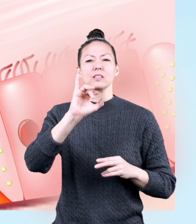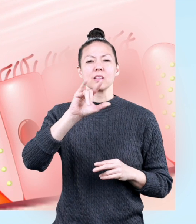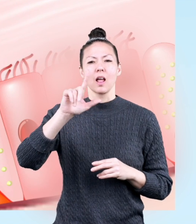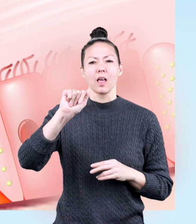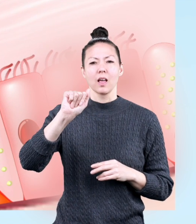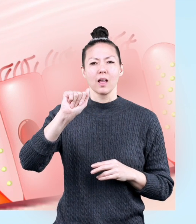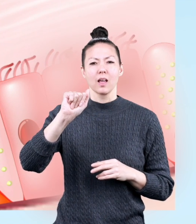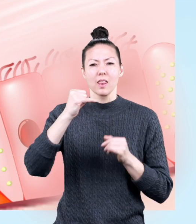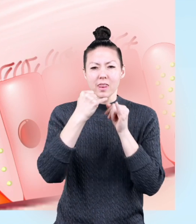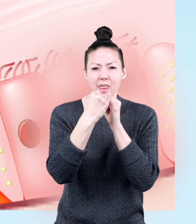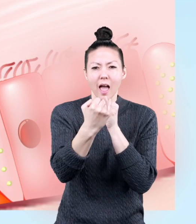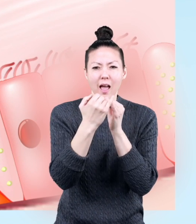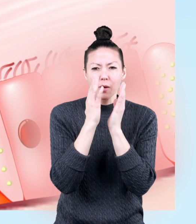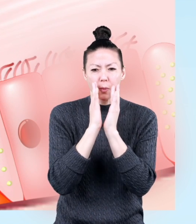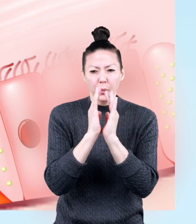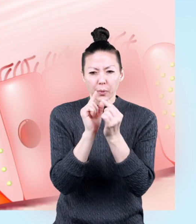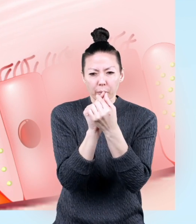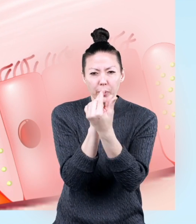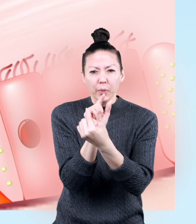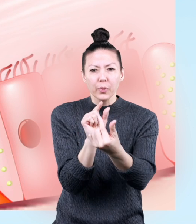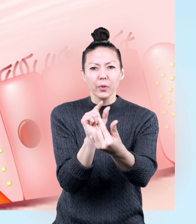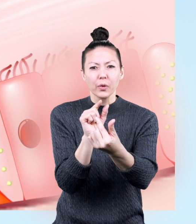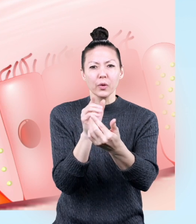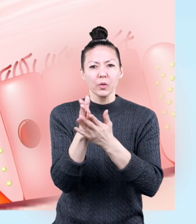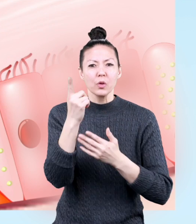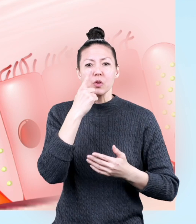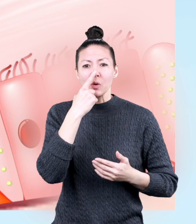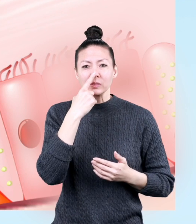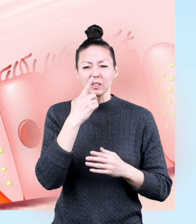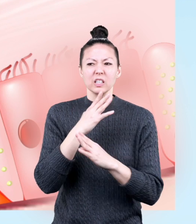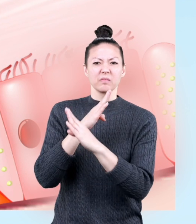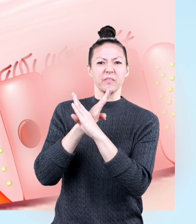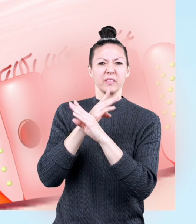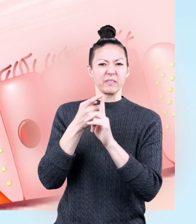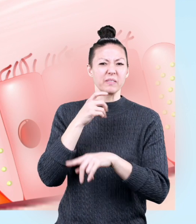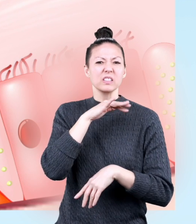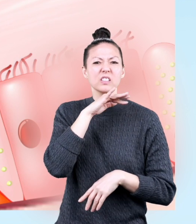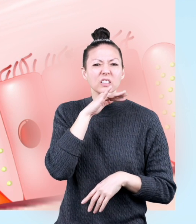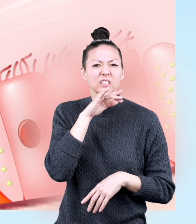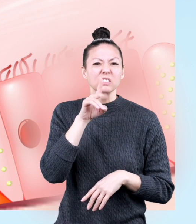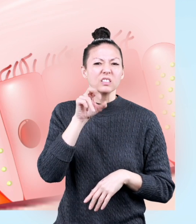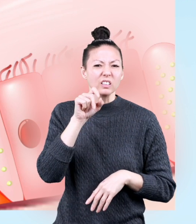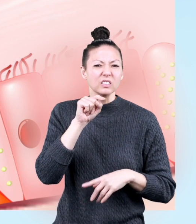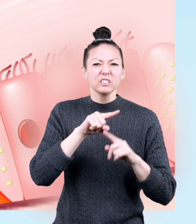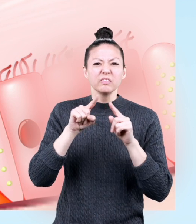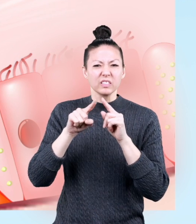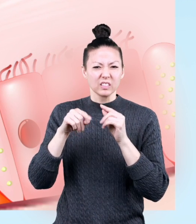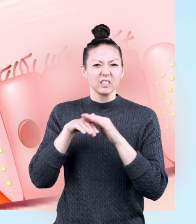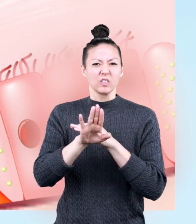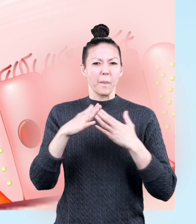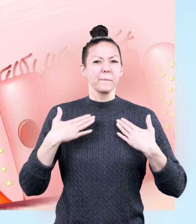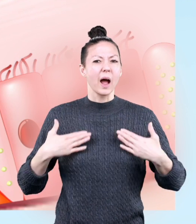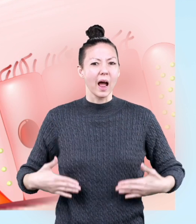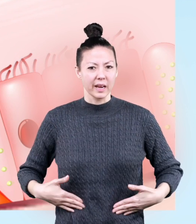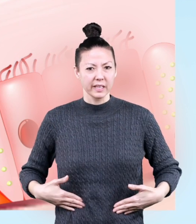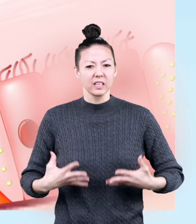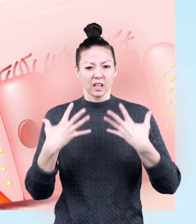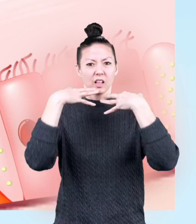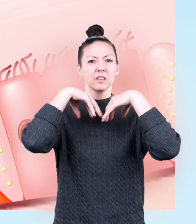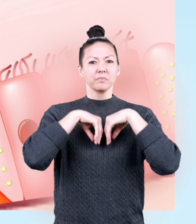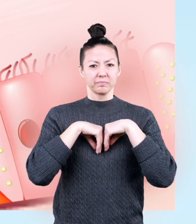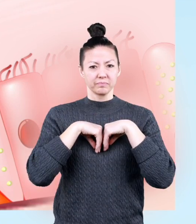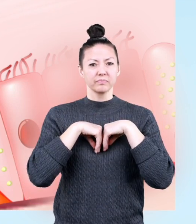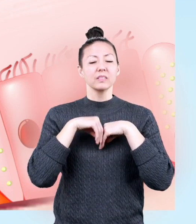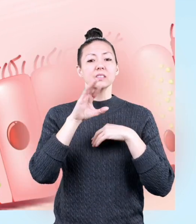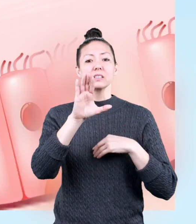cilia, which line the passageways of the nose and keep dust and other substances from entering the body.